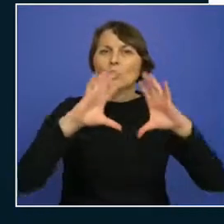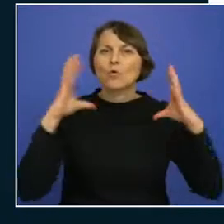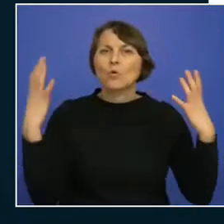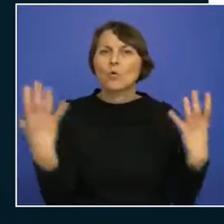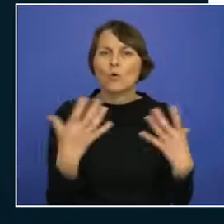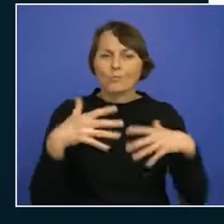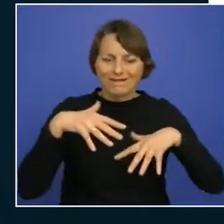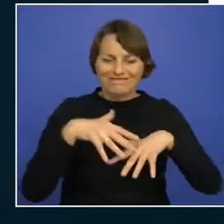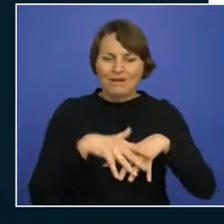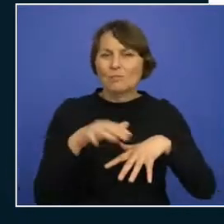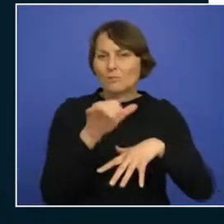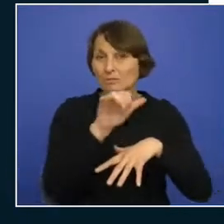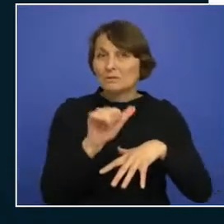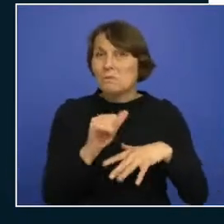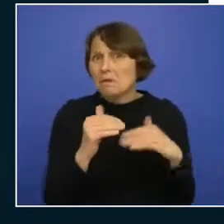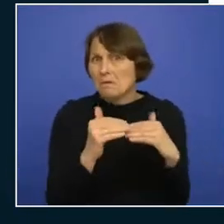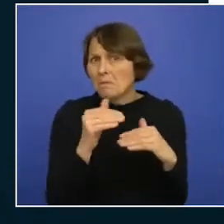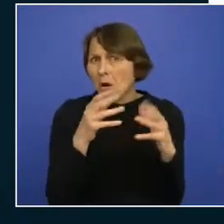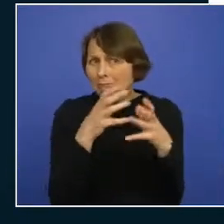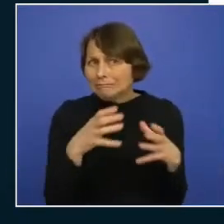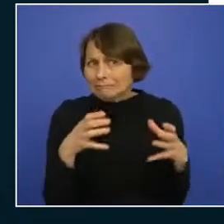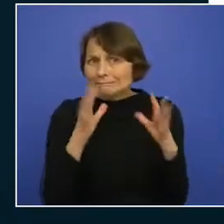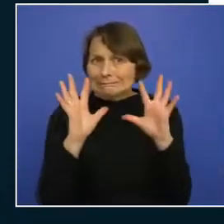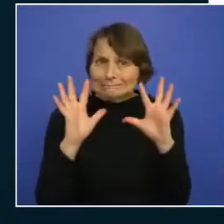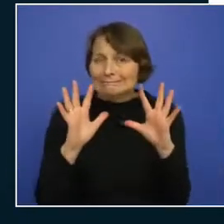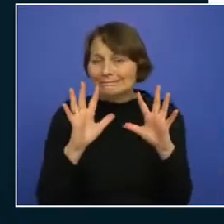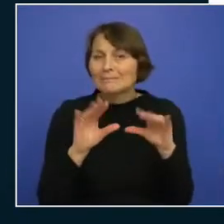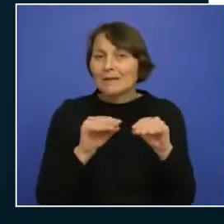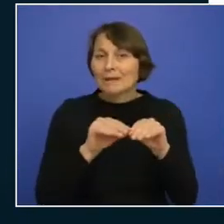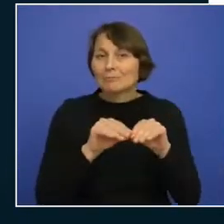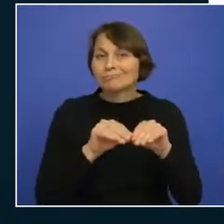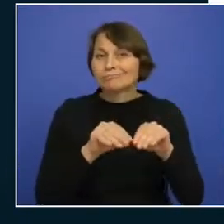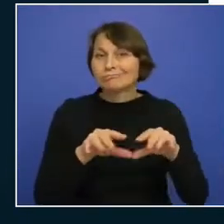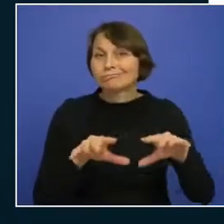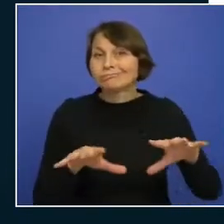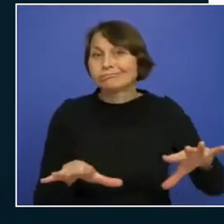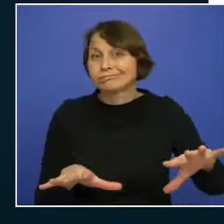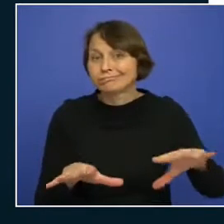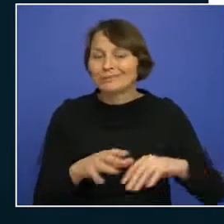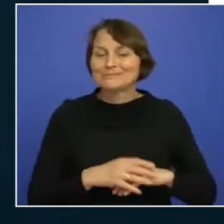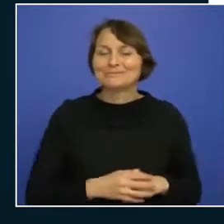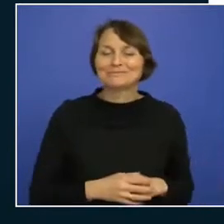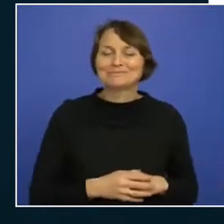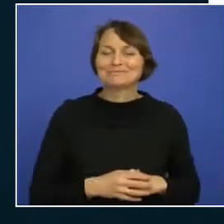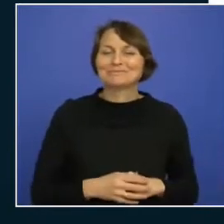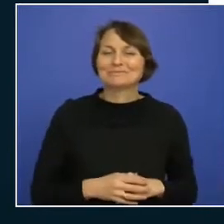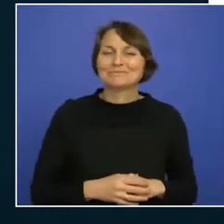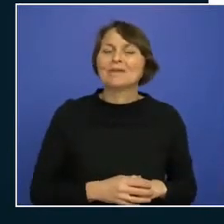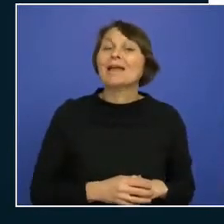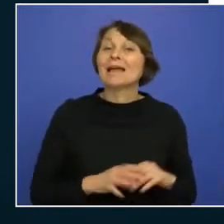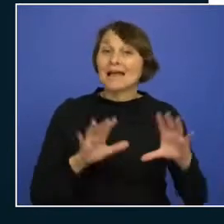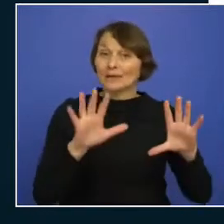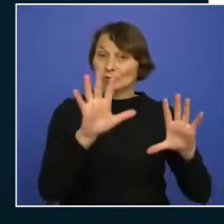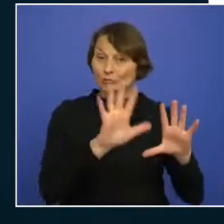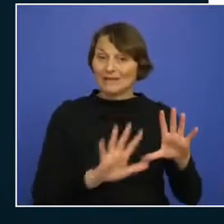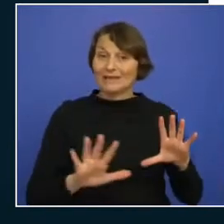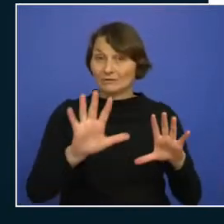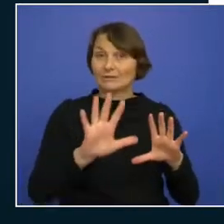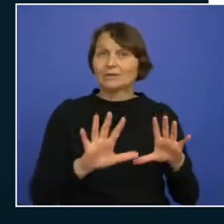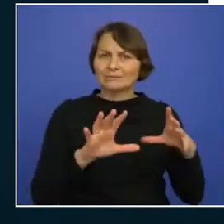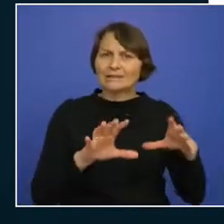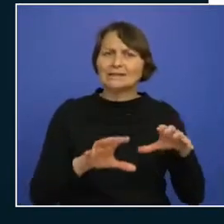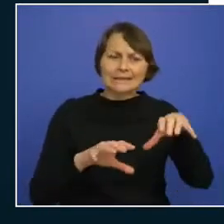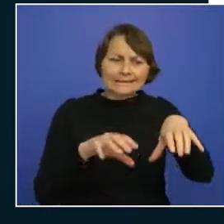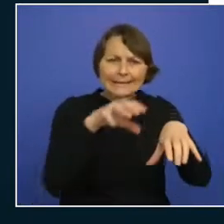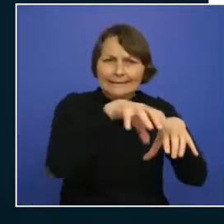regions right now can be this one is already outdated and a region is a set of data centers to